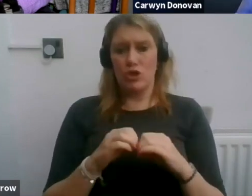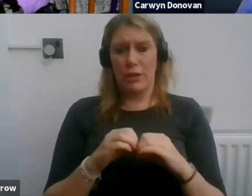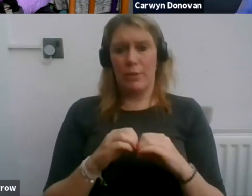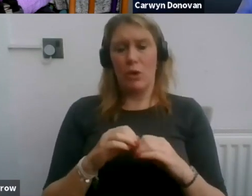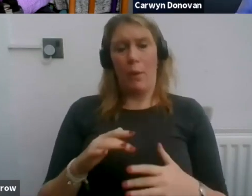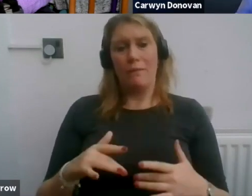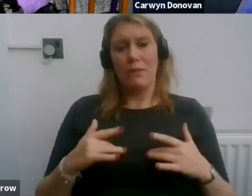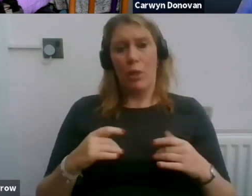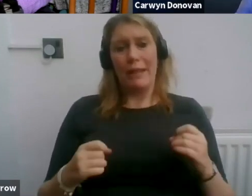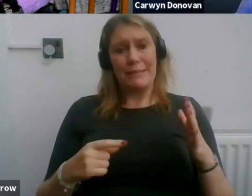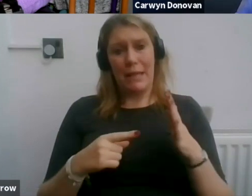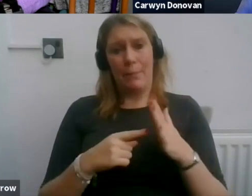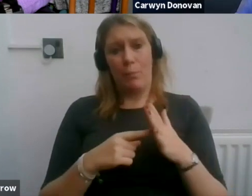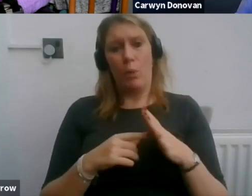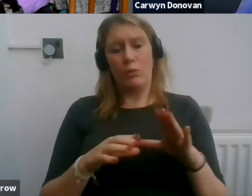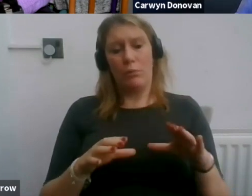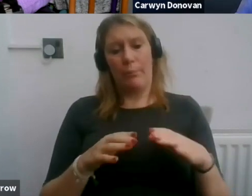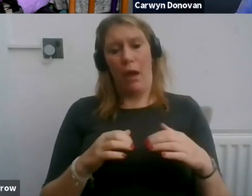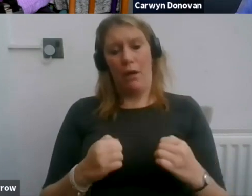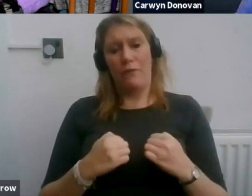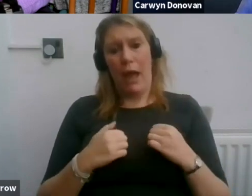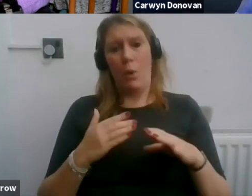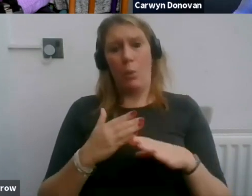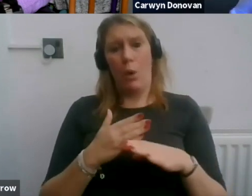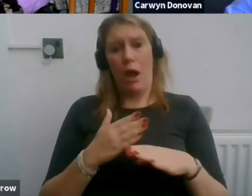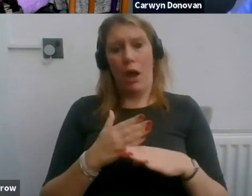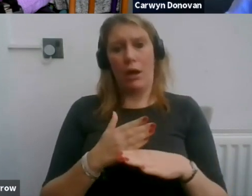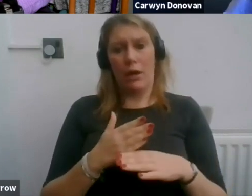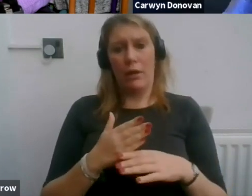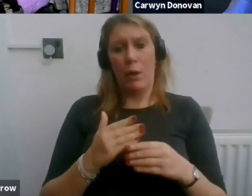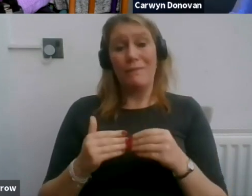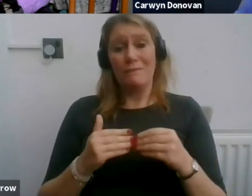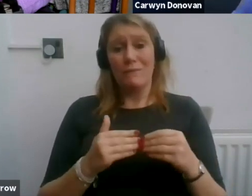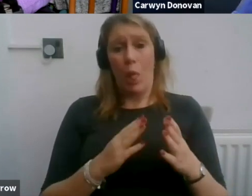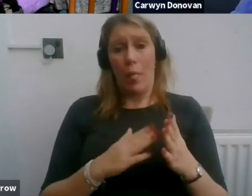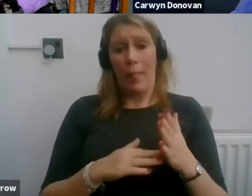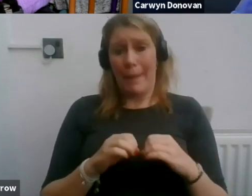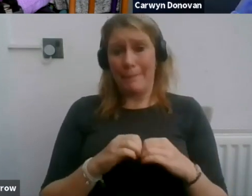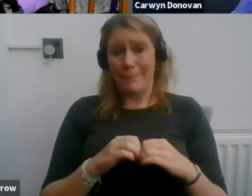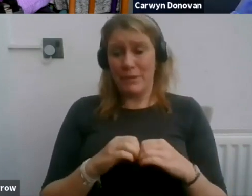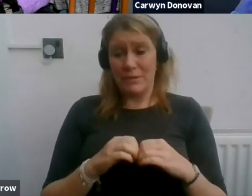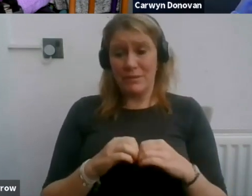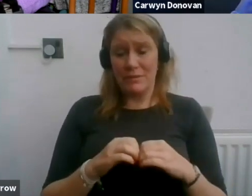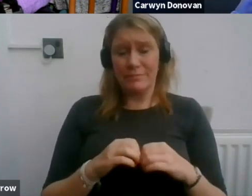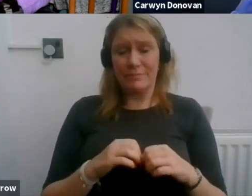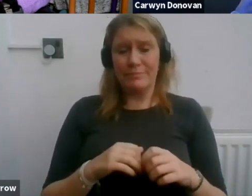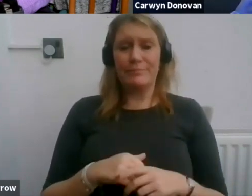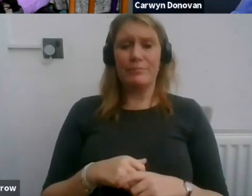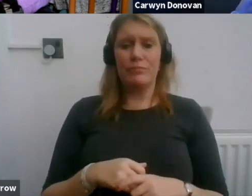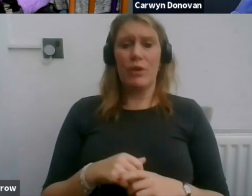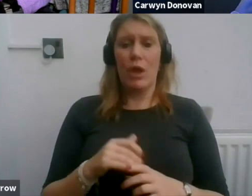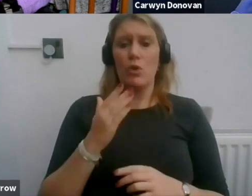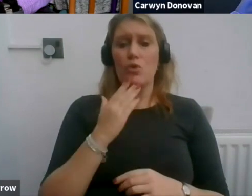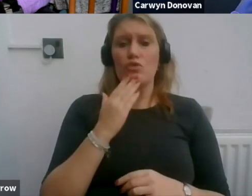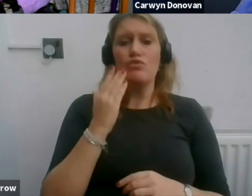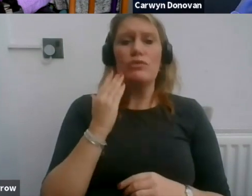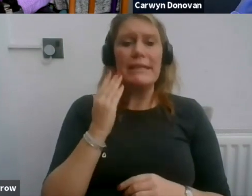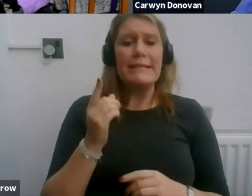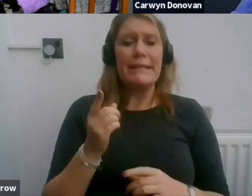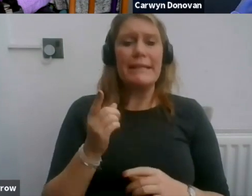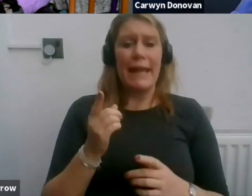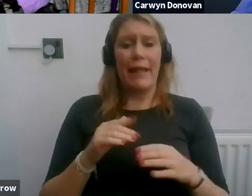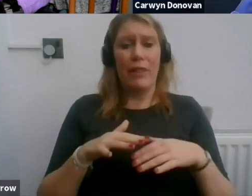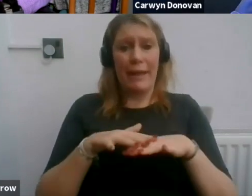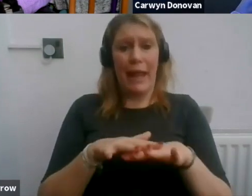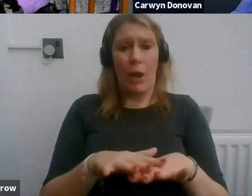of what we work to. We work to our members. The network recently organised a webinar to